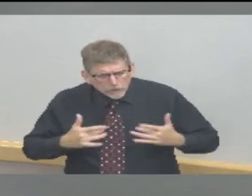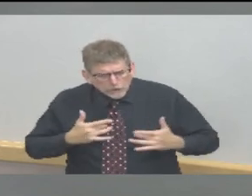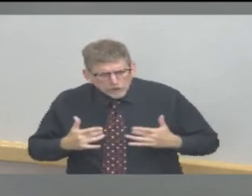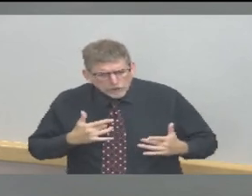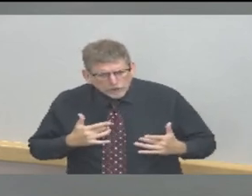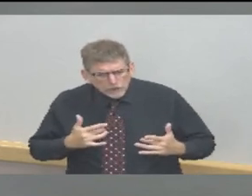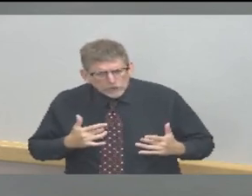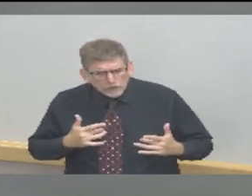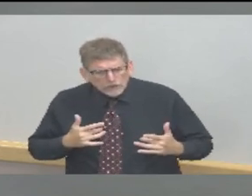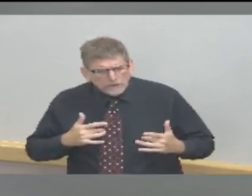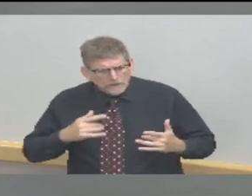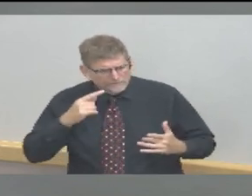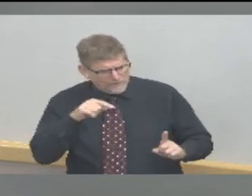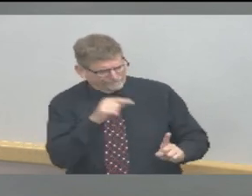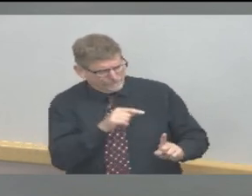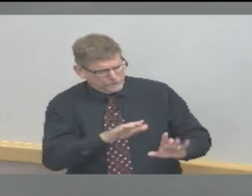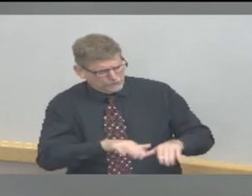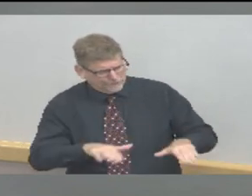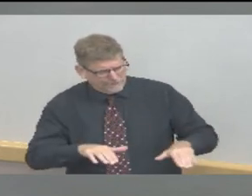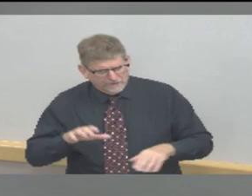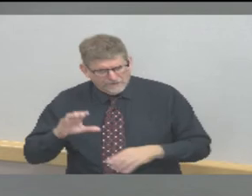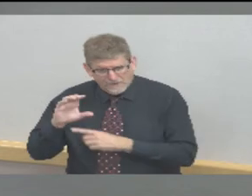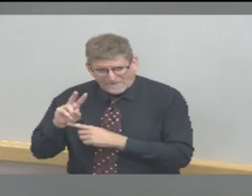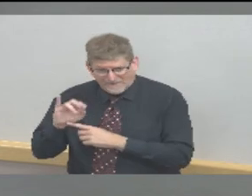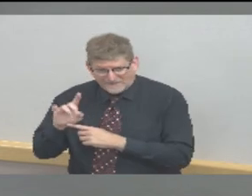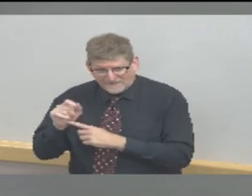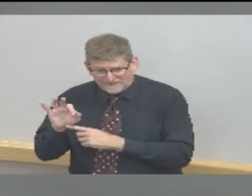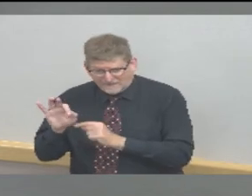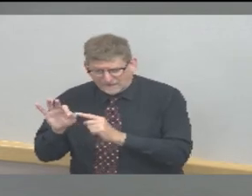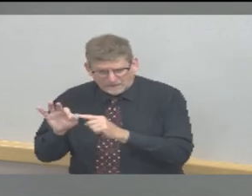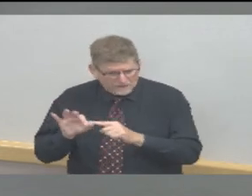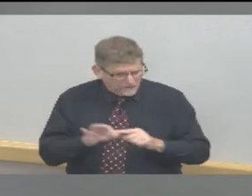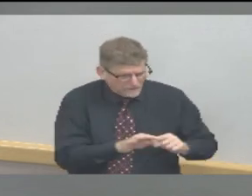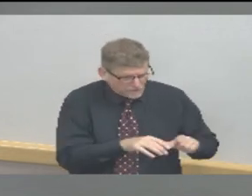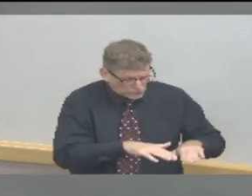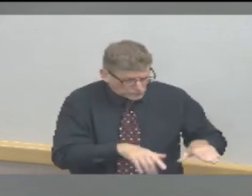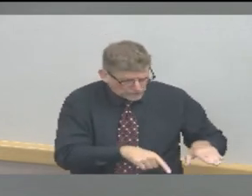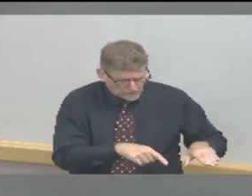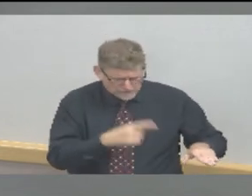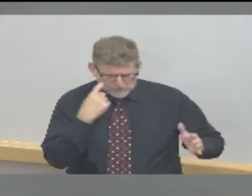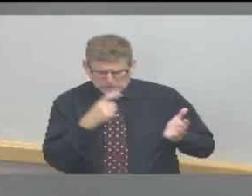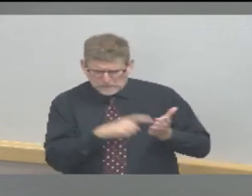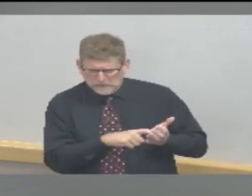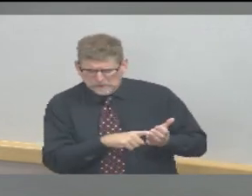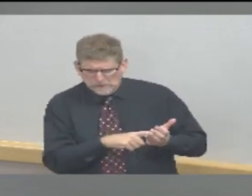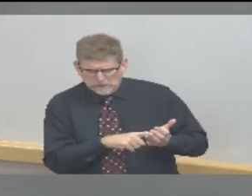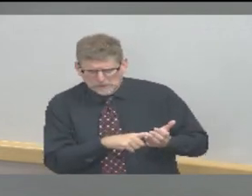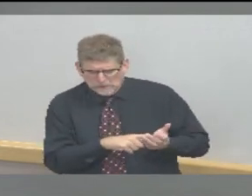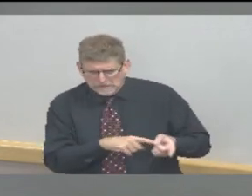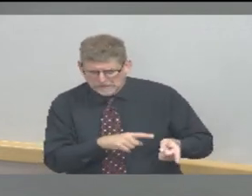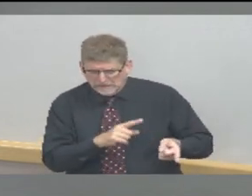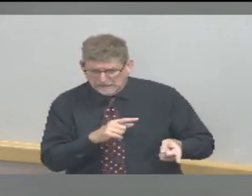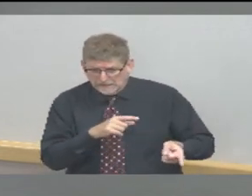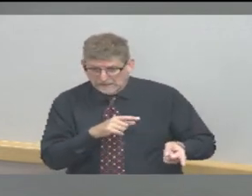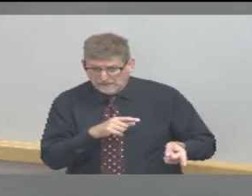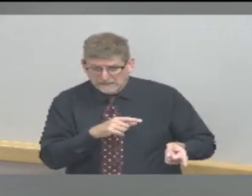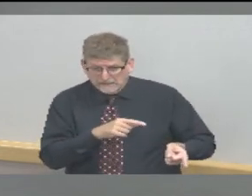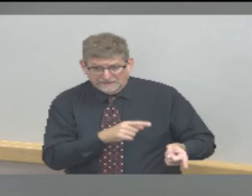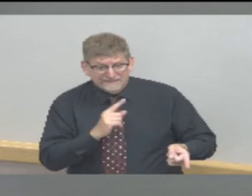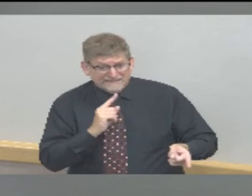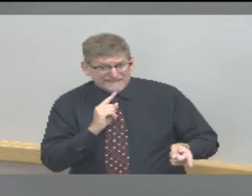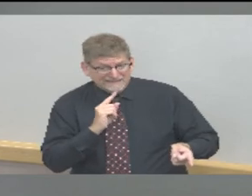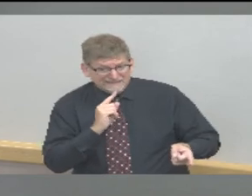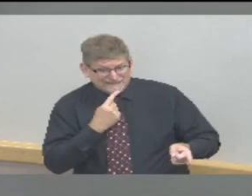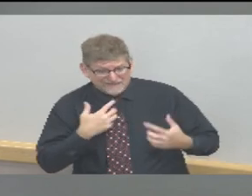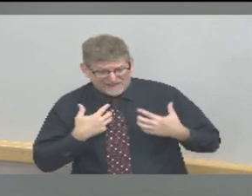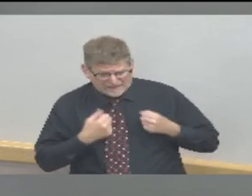inflammatory syndrome this is a very serious health condition that has been linked linked to COVID-19 it